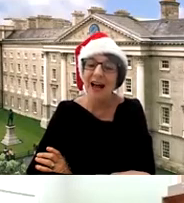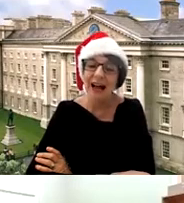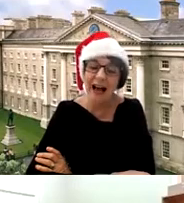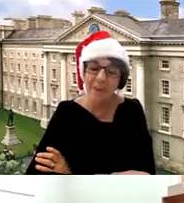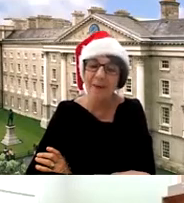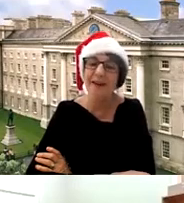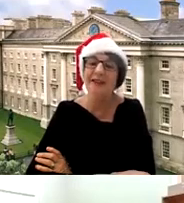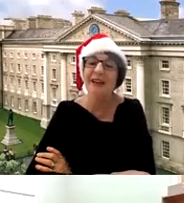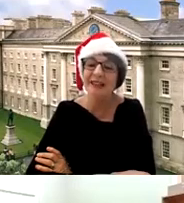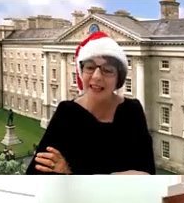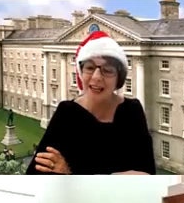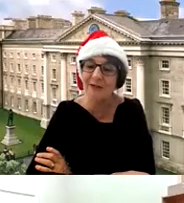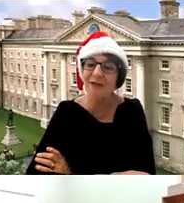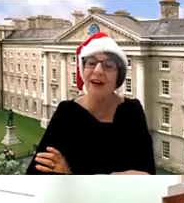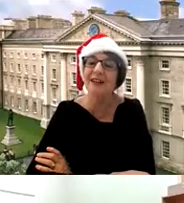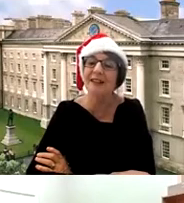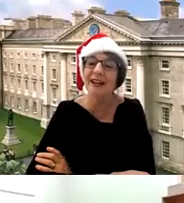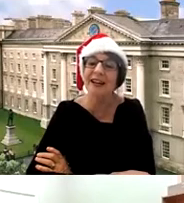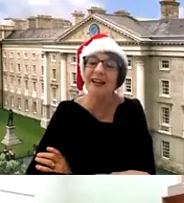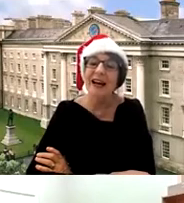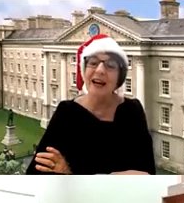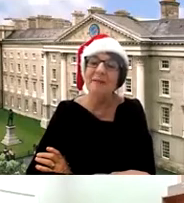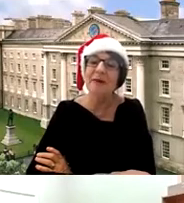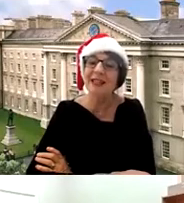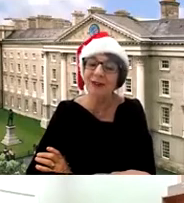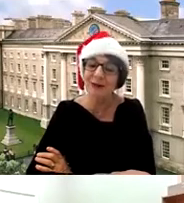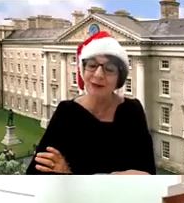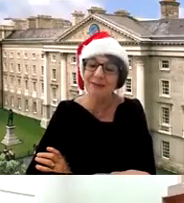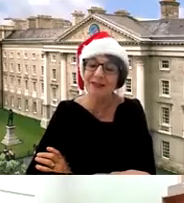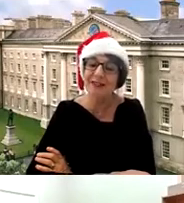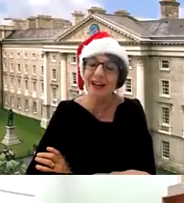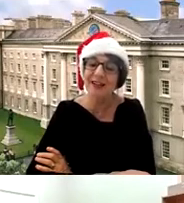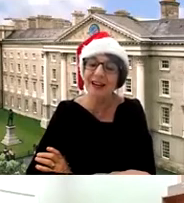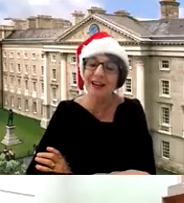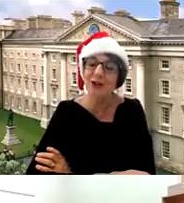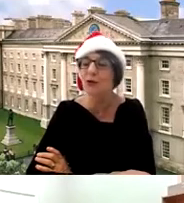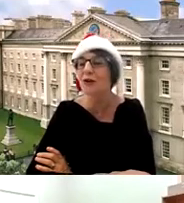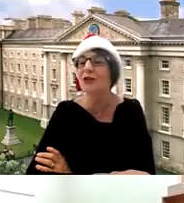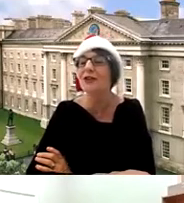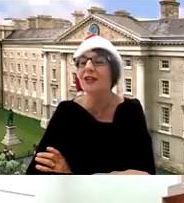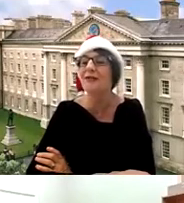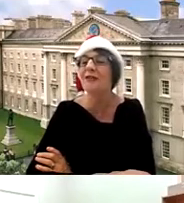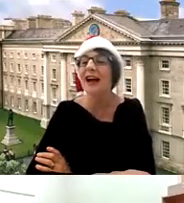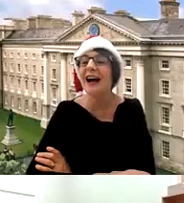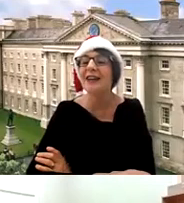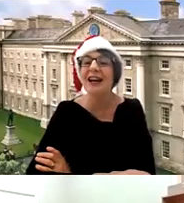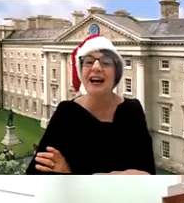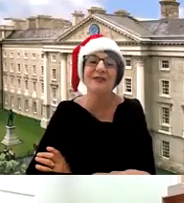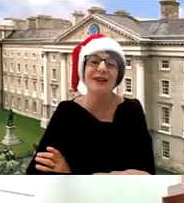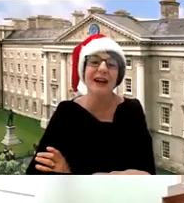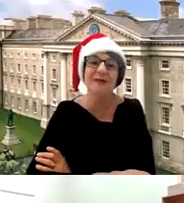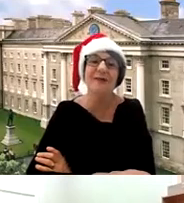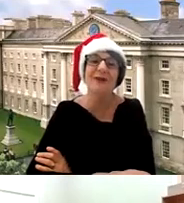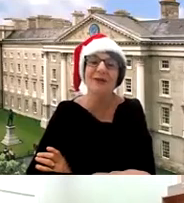happy and and safe and a peaceful christmas and do treat yourself and